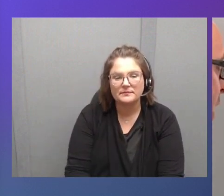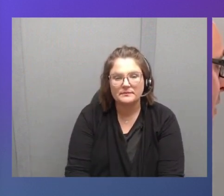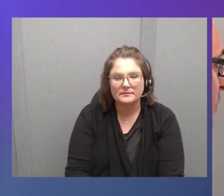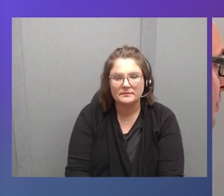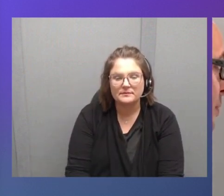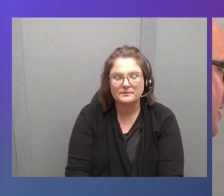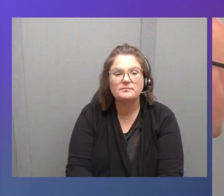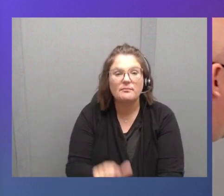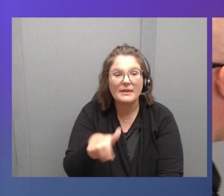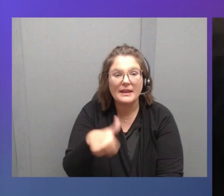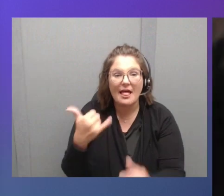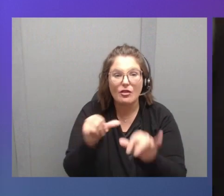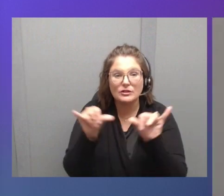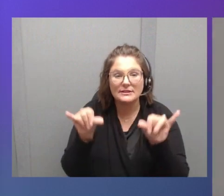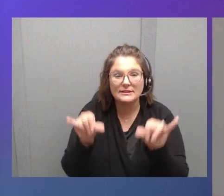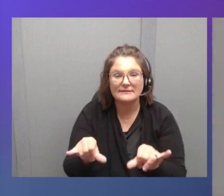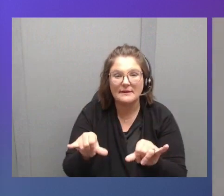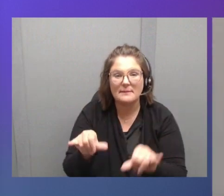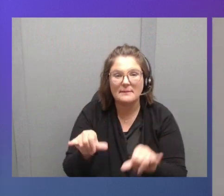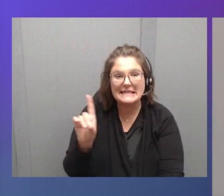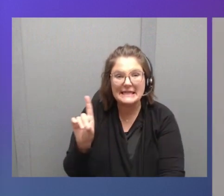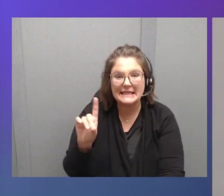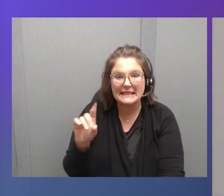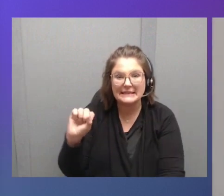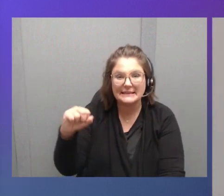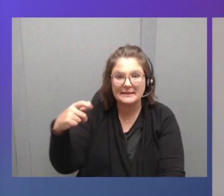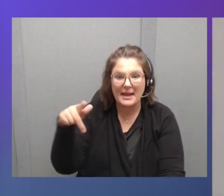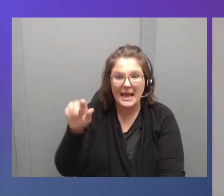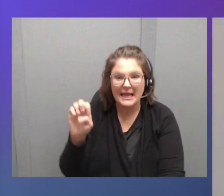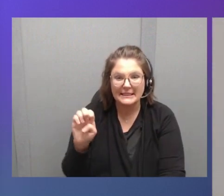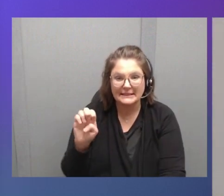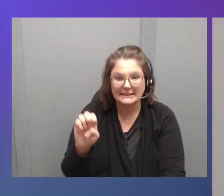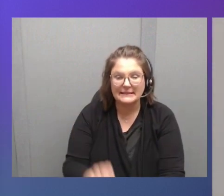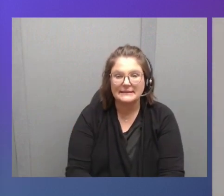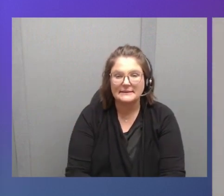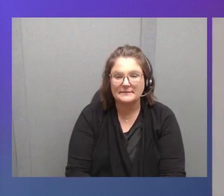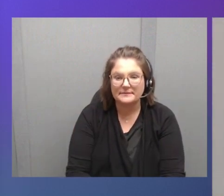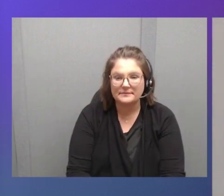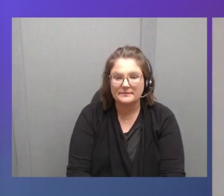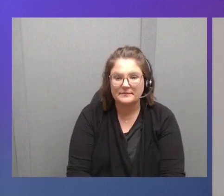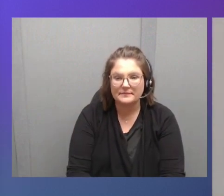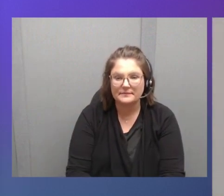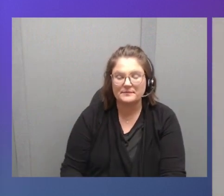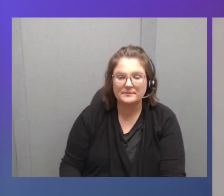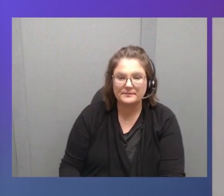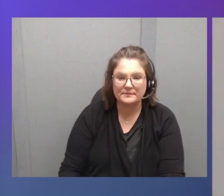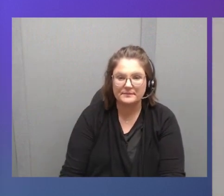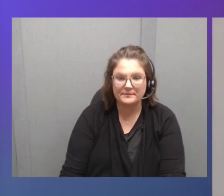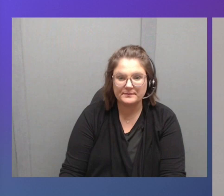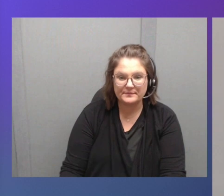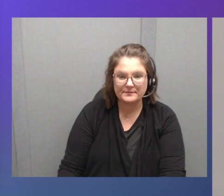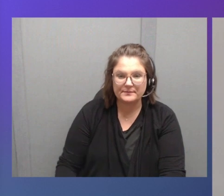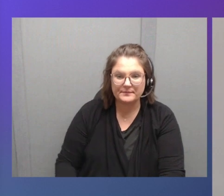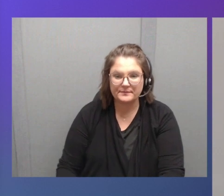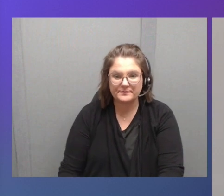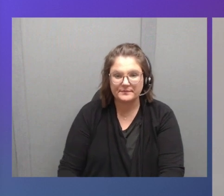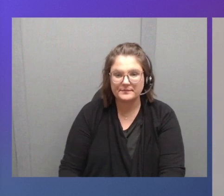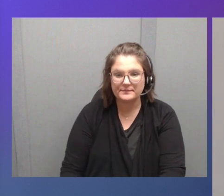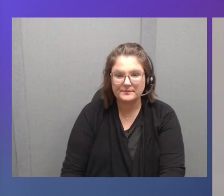system that we had was from DSpace. So we can actually have a parallel path where we start with DSpace.